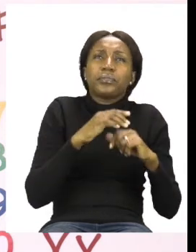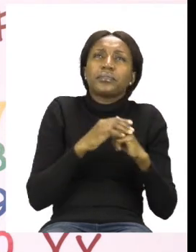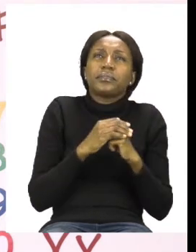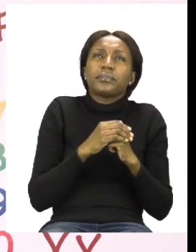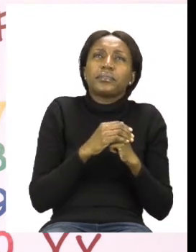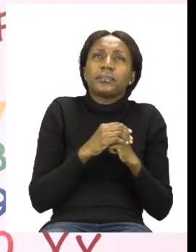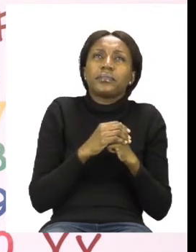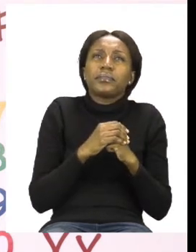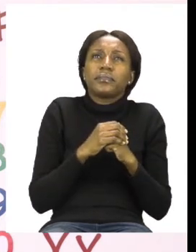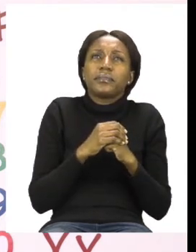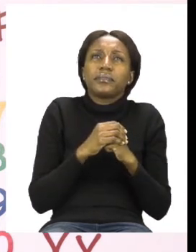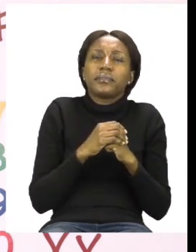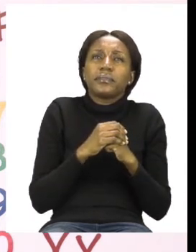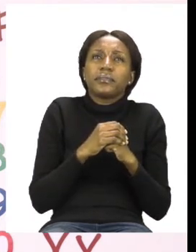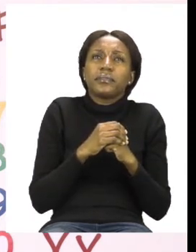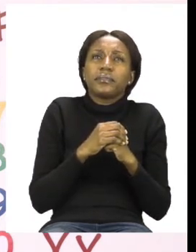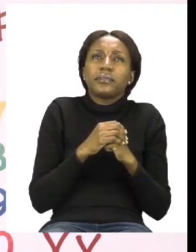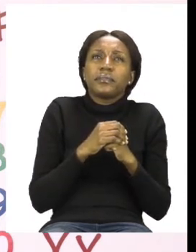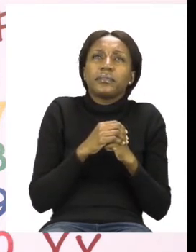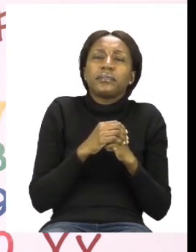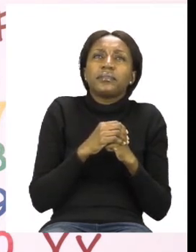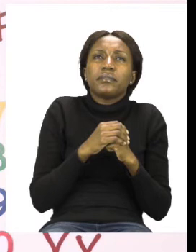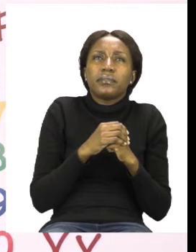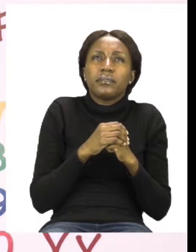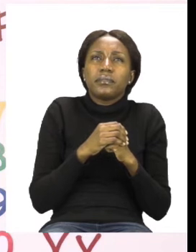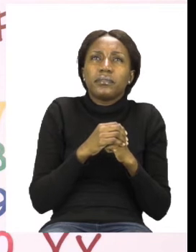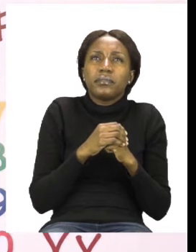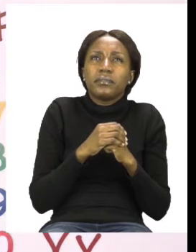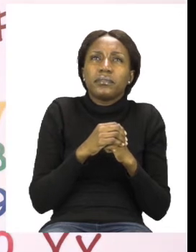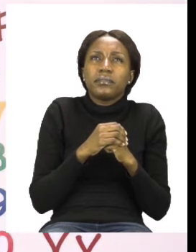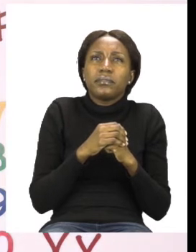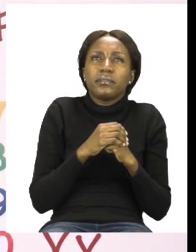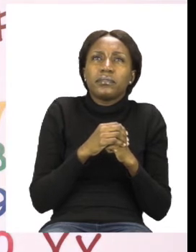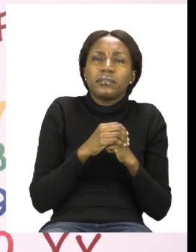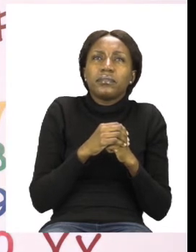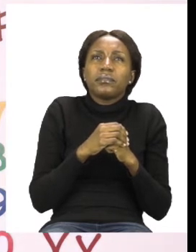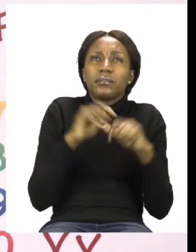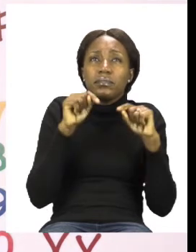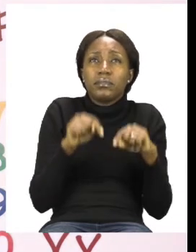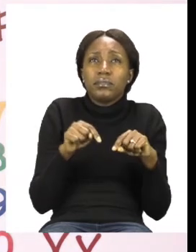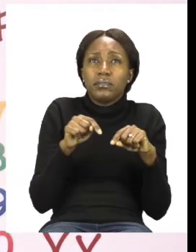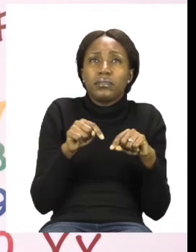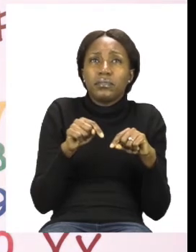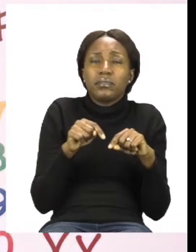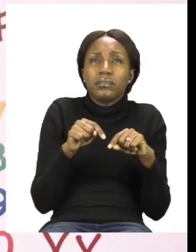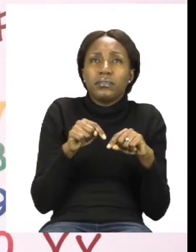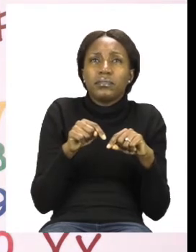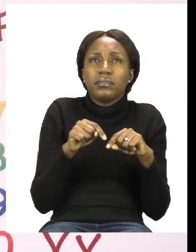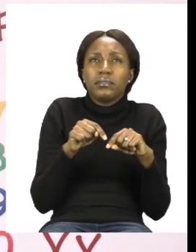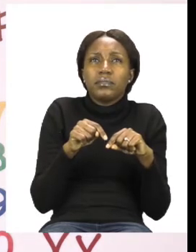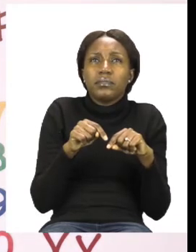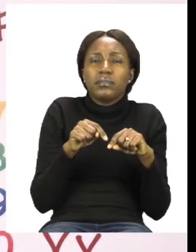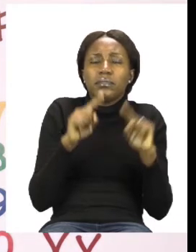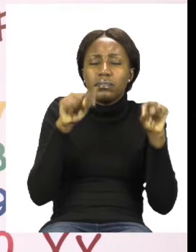bottom which is also flat. But now when we're looking for the things that